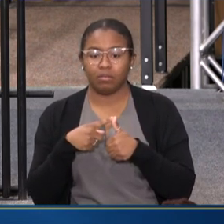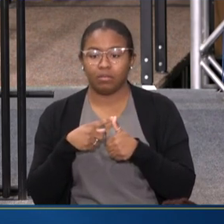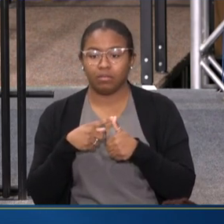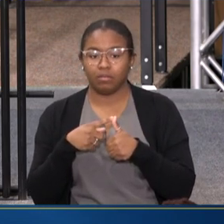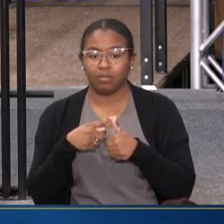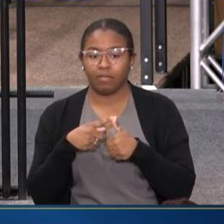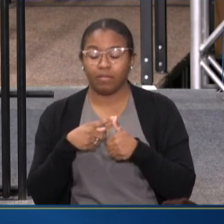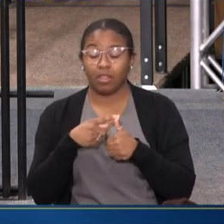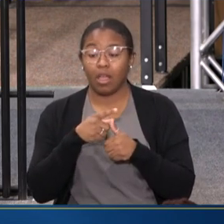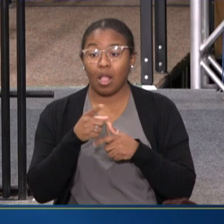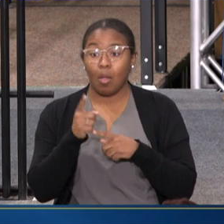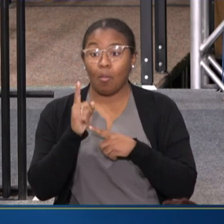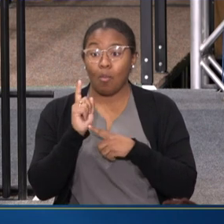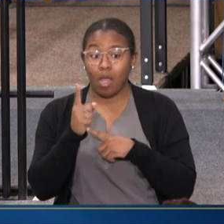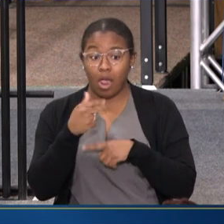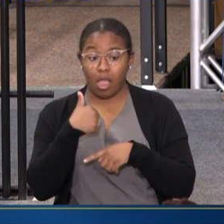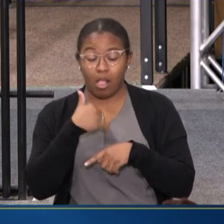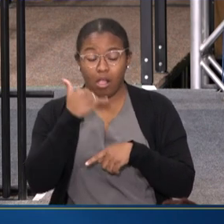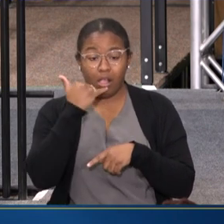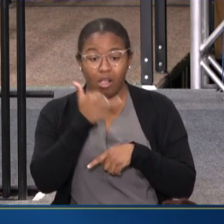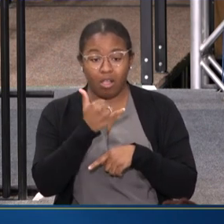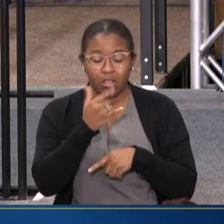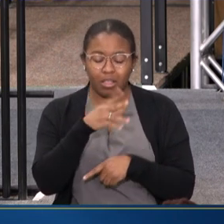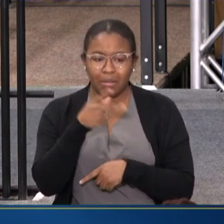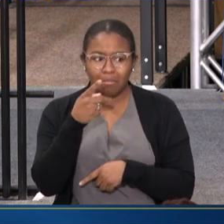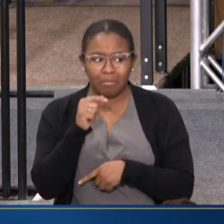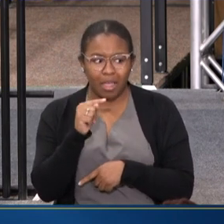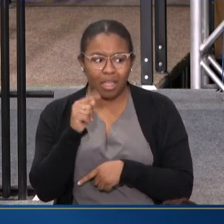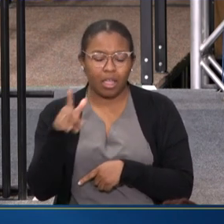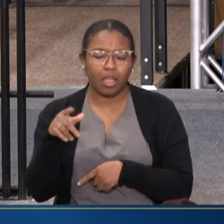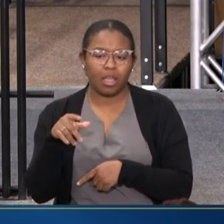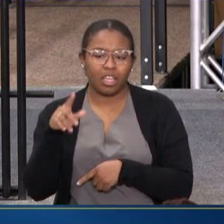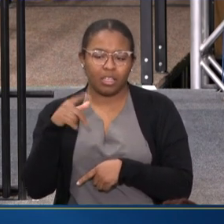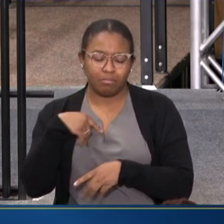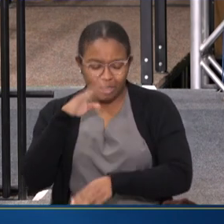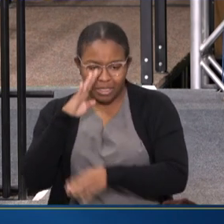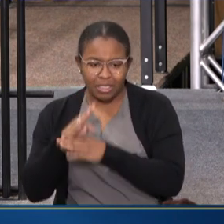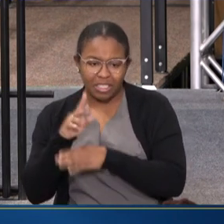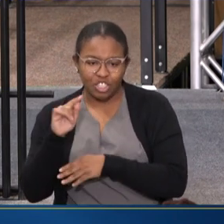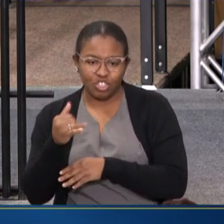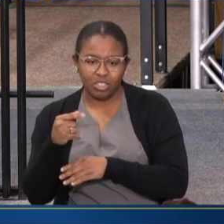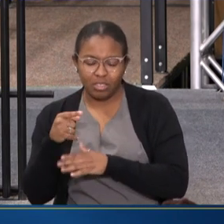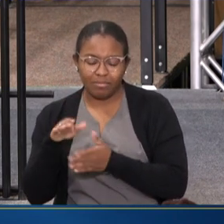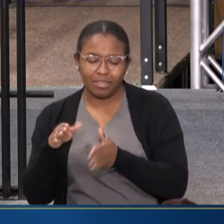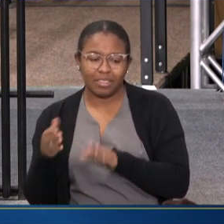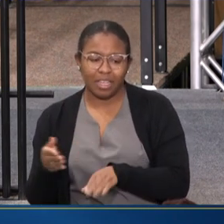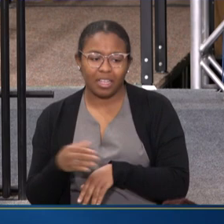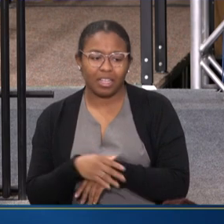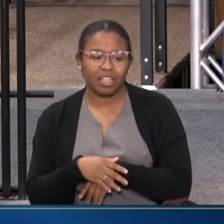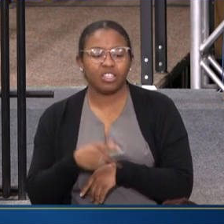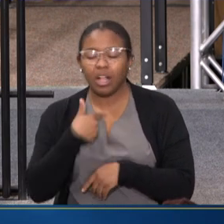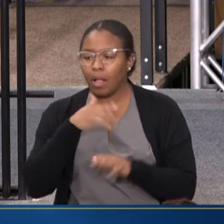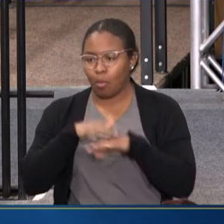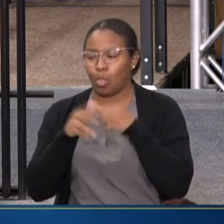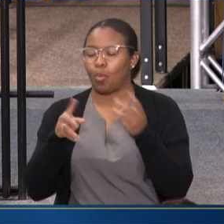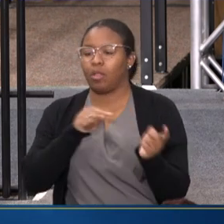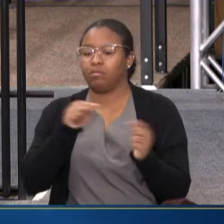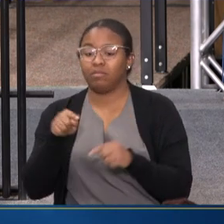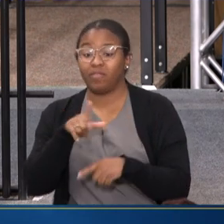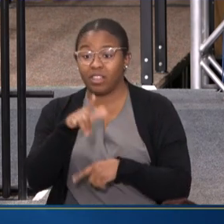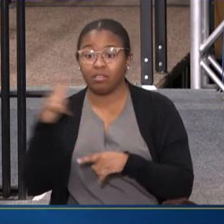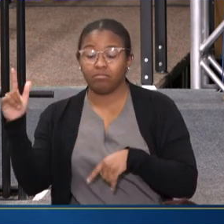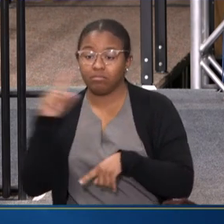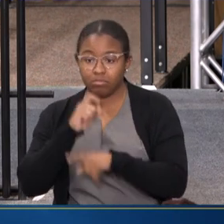THE MOMENT THAT I CALLED AND SAID PAT T.J. HAS DIED SHE SAID I'LL BE RIGHT THERE. SHE